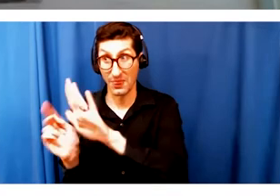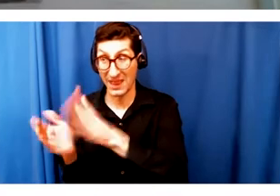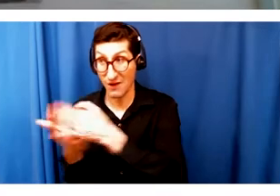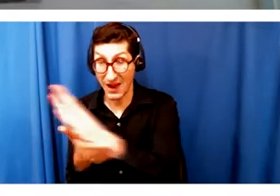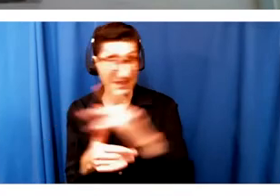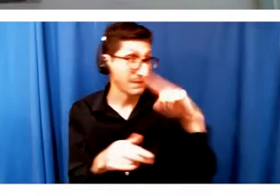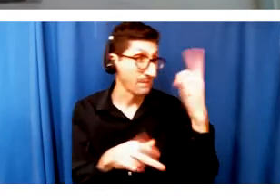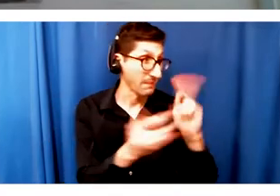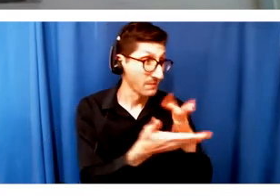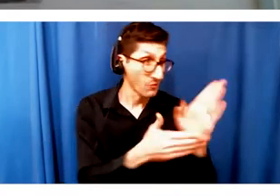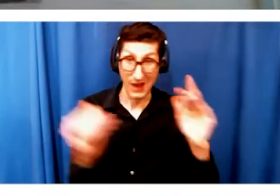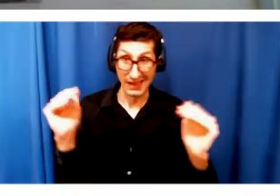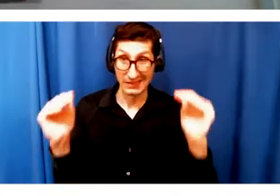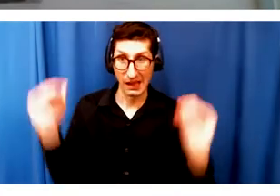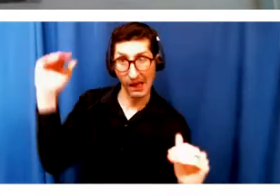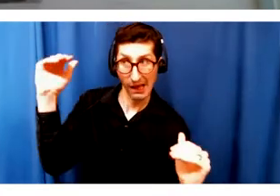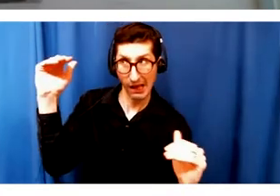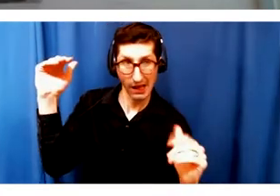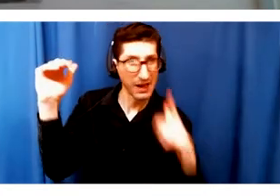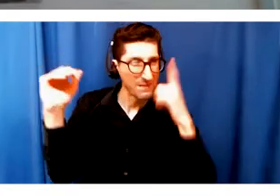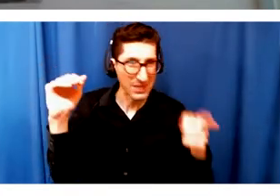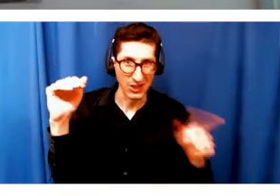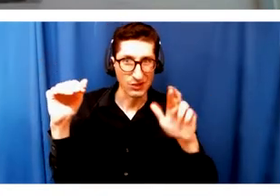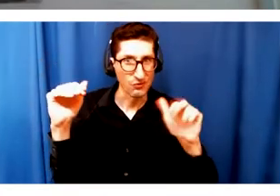and so deeply rooted. So let's focus on race for the moment.